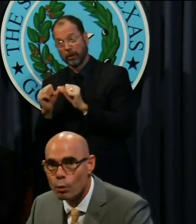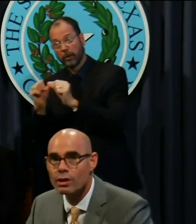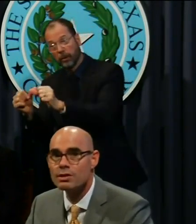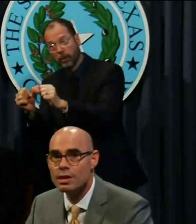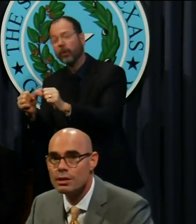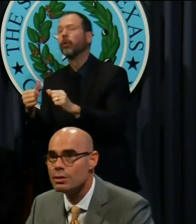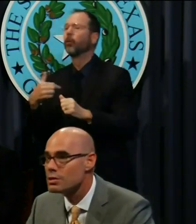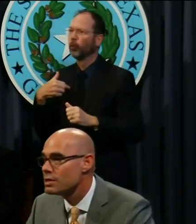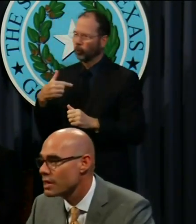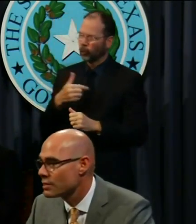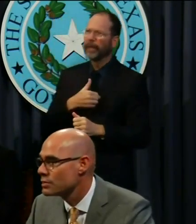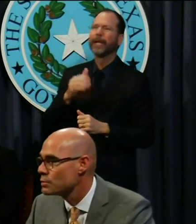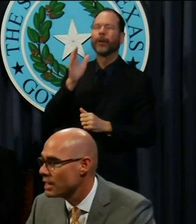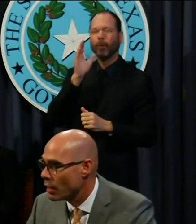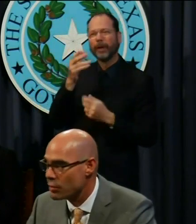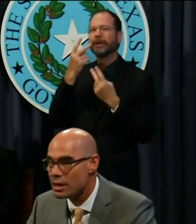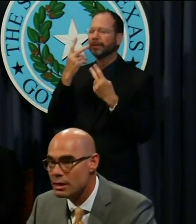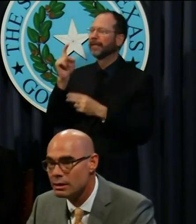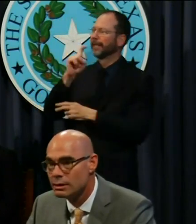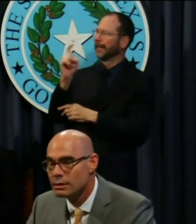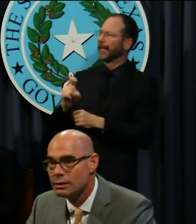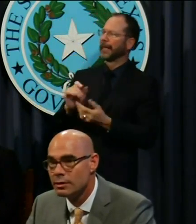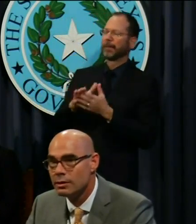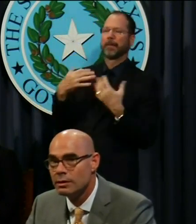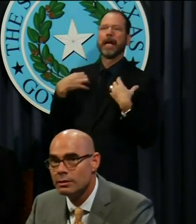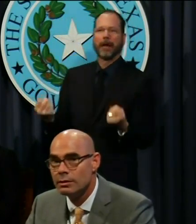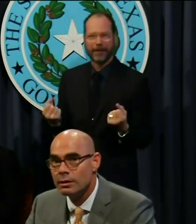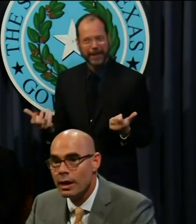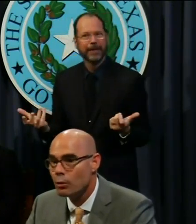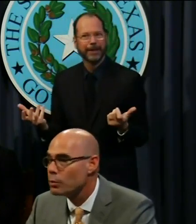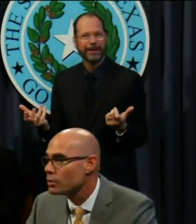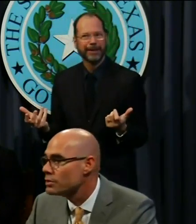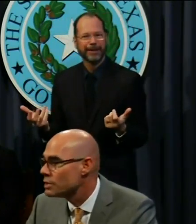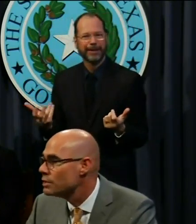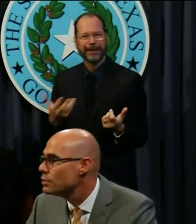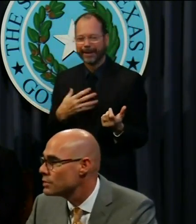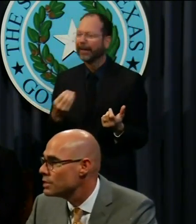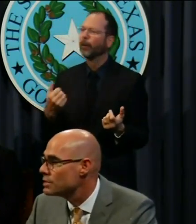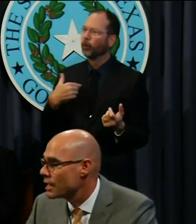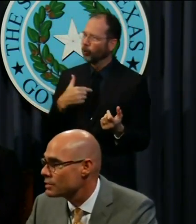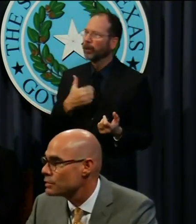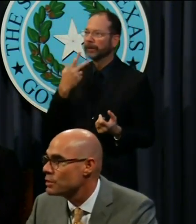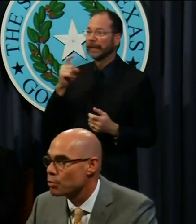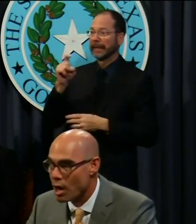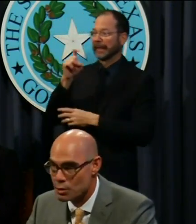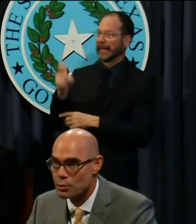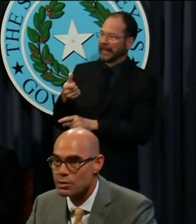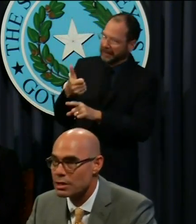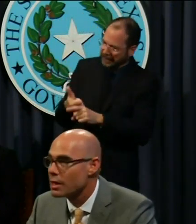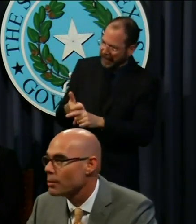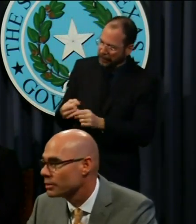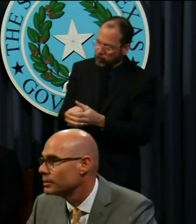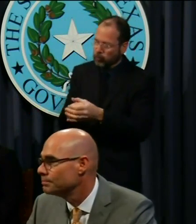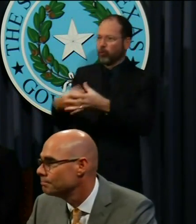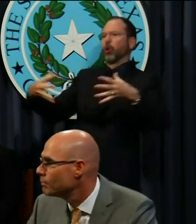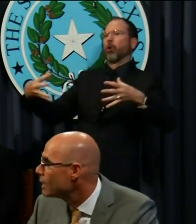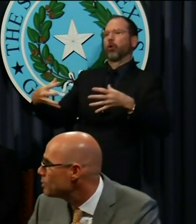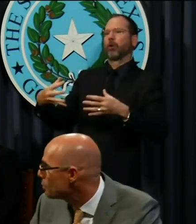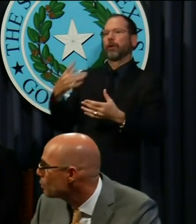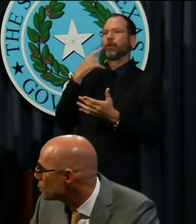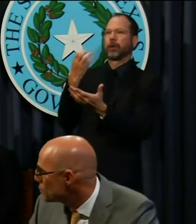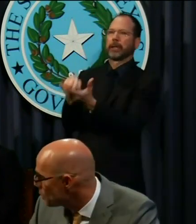we will continue to see Texans be healthy and we will continue to see Texas be prosperous economically.